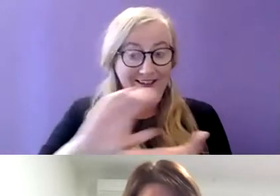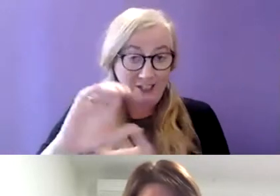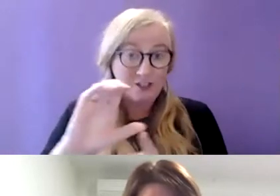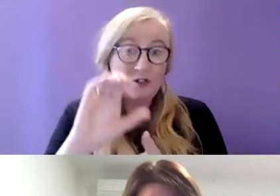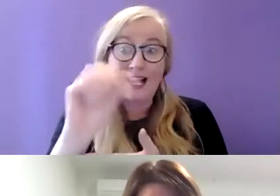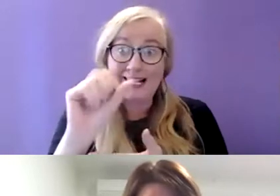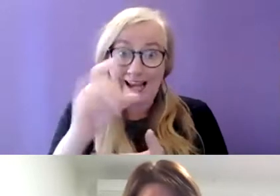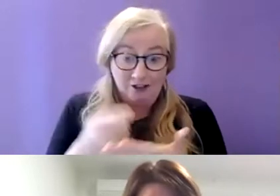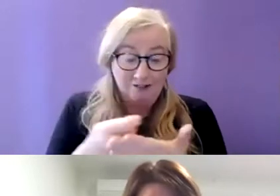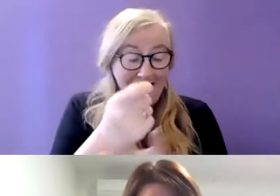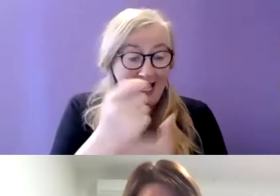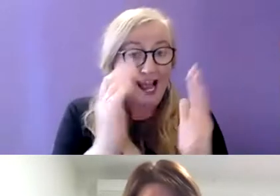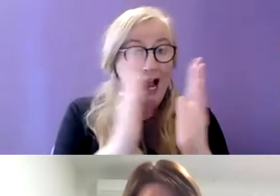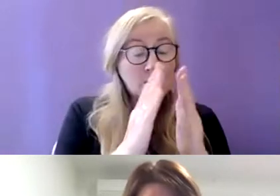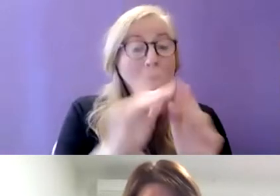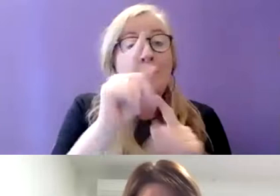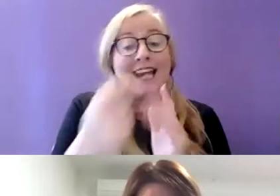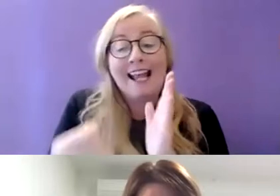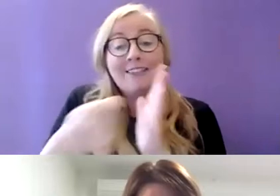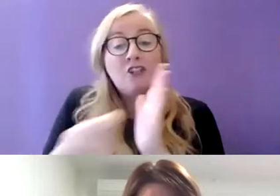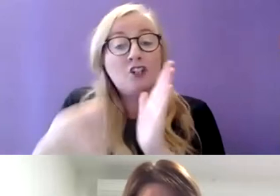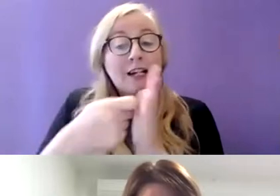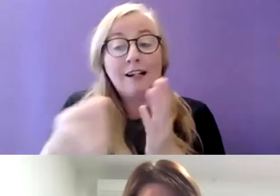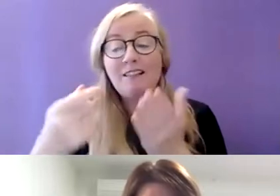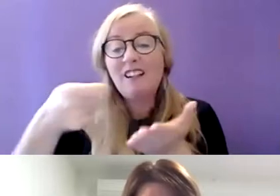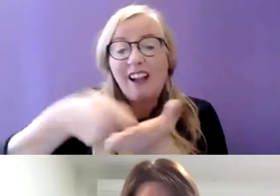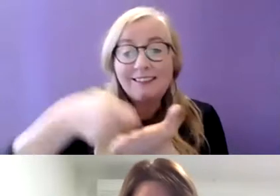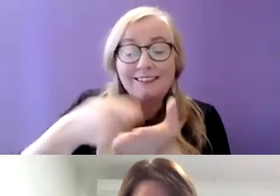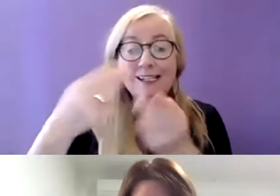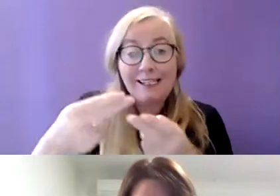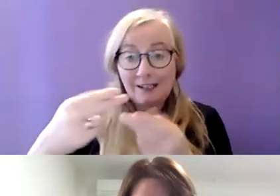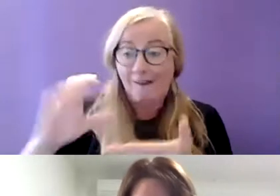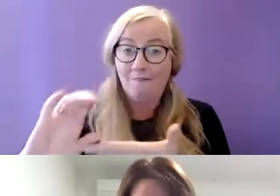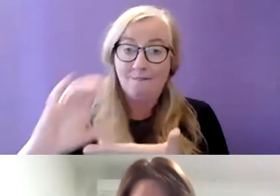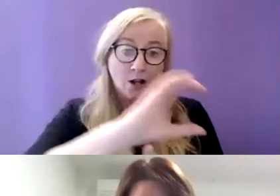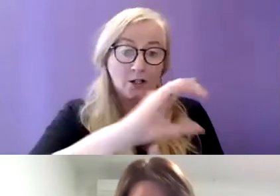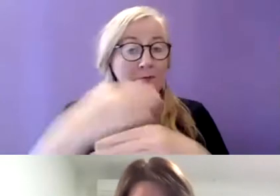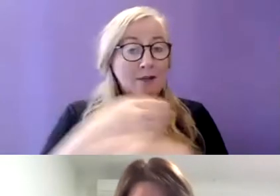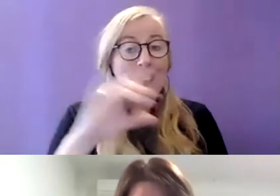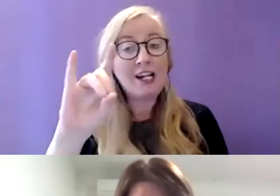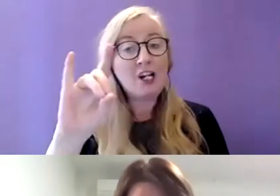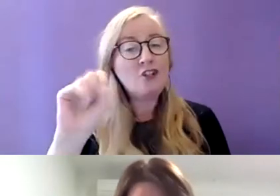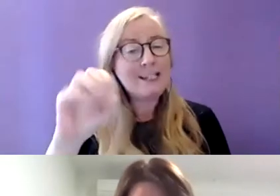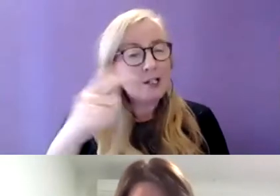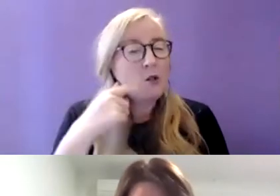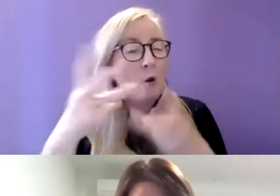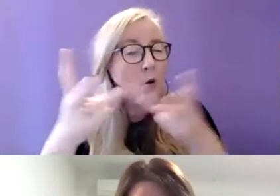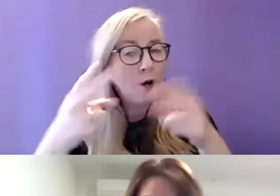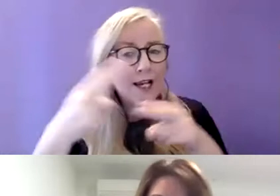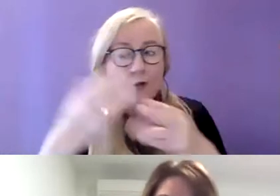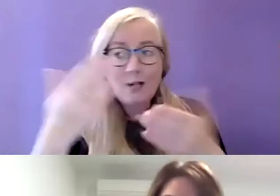to develop the housing but some of the additional costs that might be needed are funded by the HSE and we've worked out ways of being able to